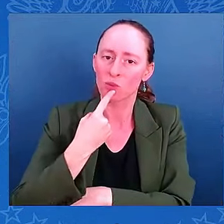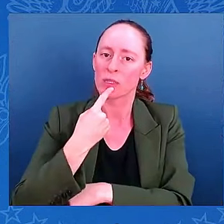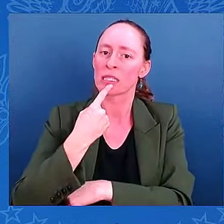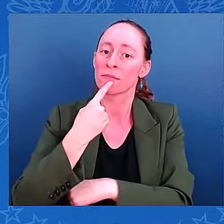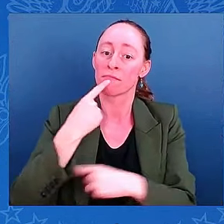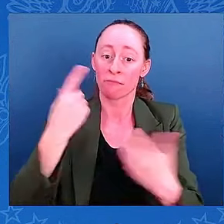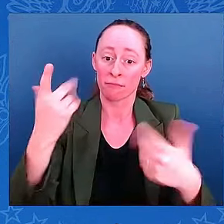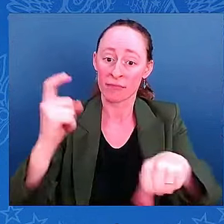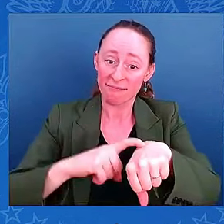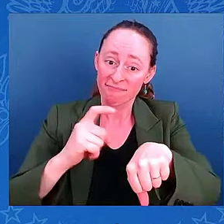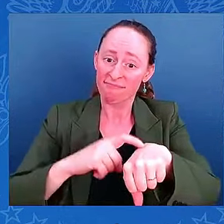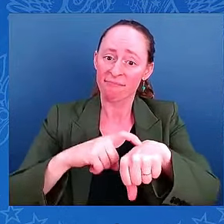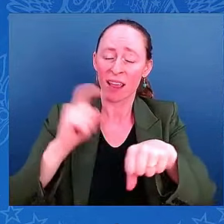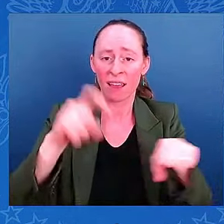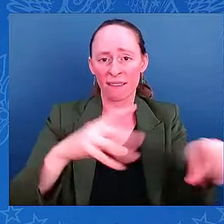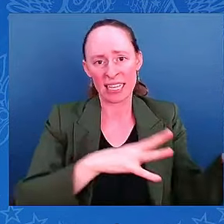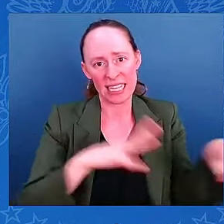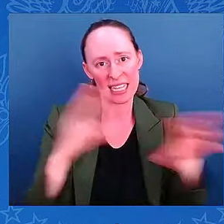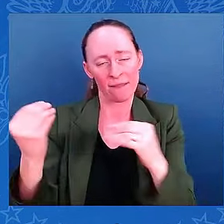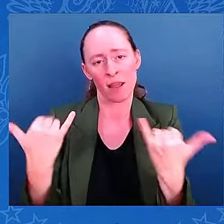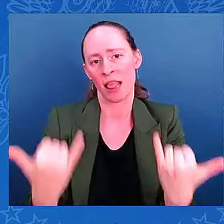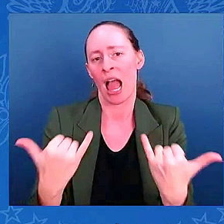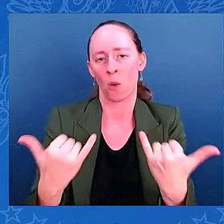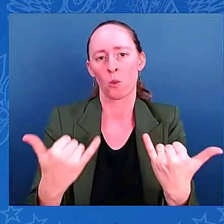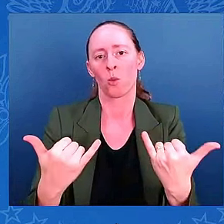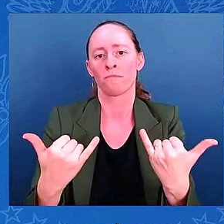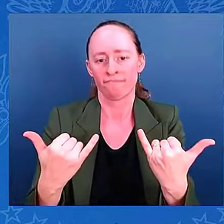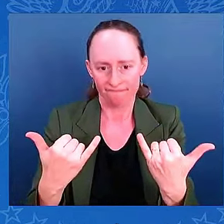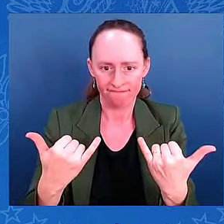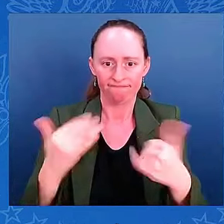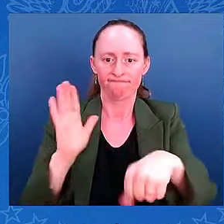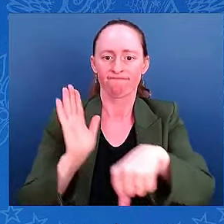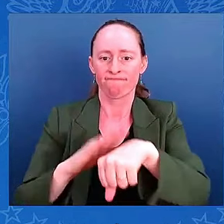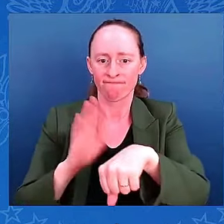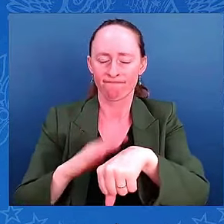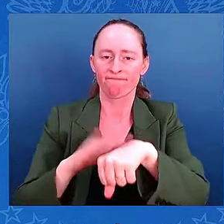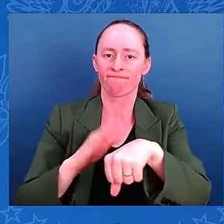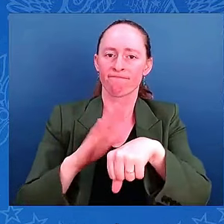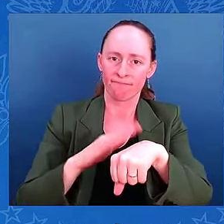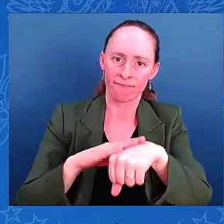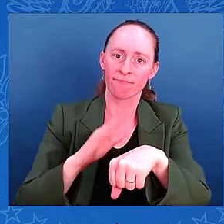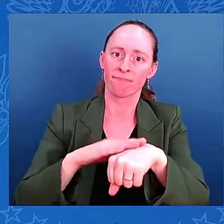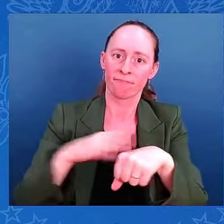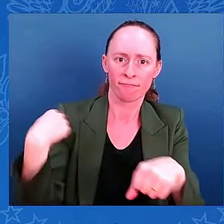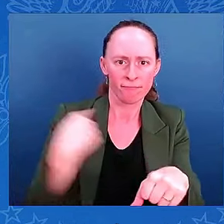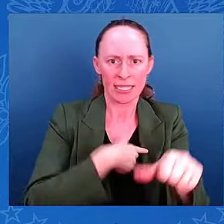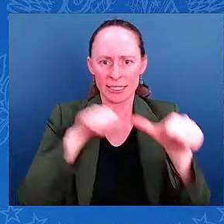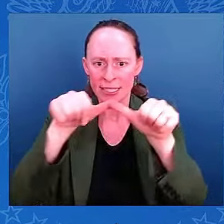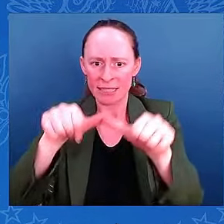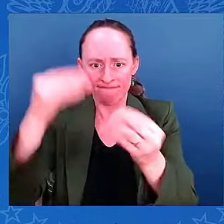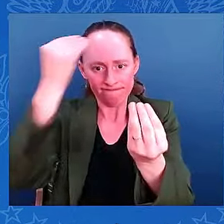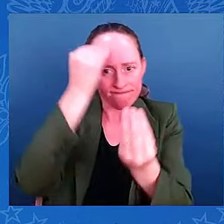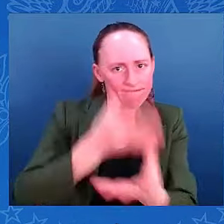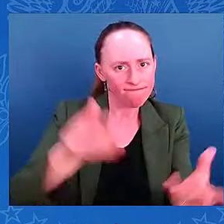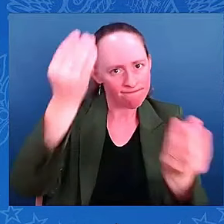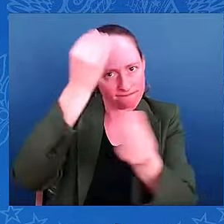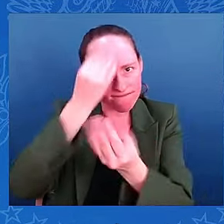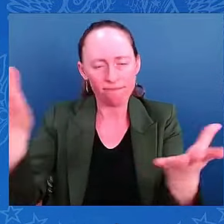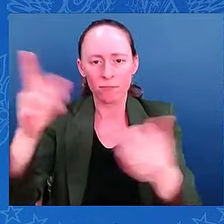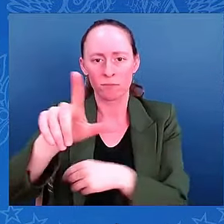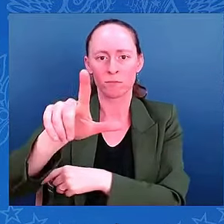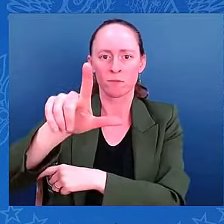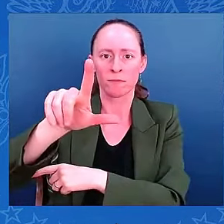remains on duty 24 by 7 to make sure the decision-makers have all the information they need and the updates to the storm.